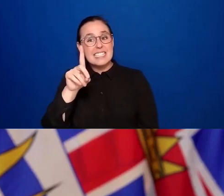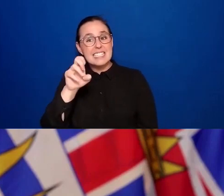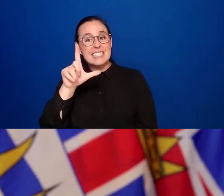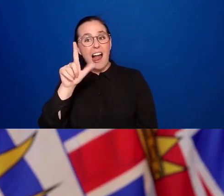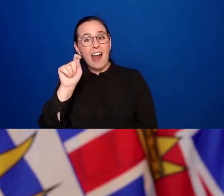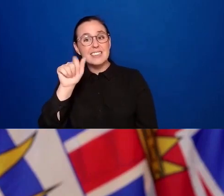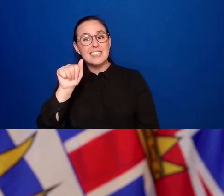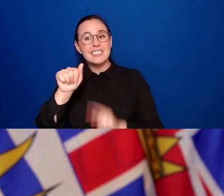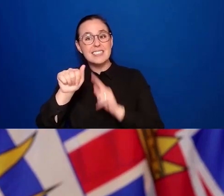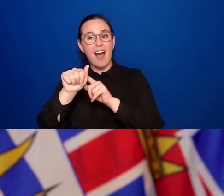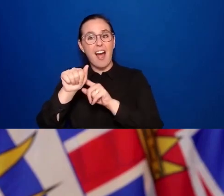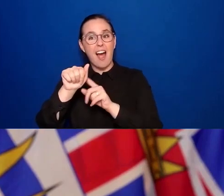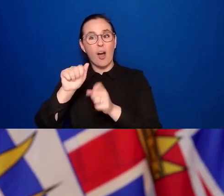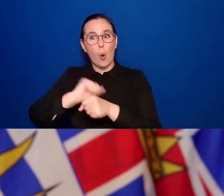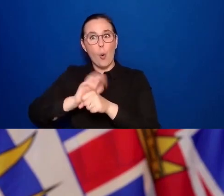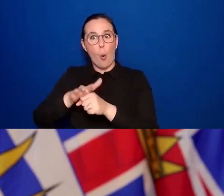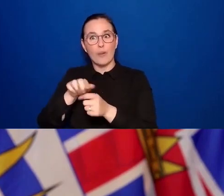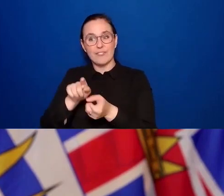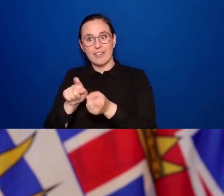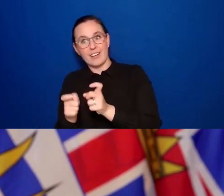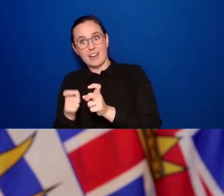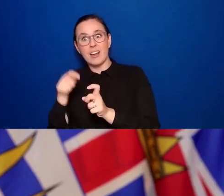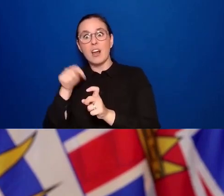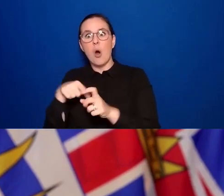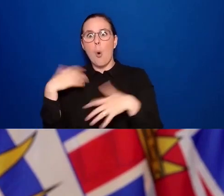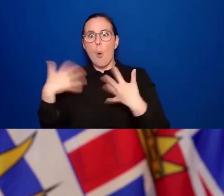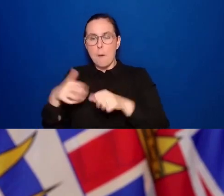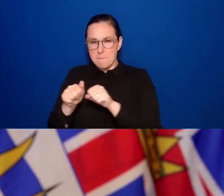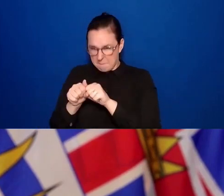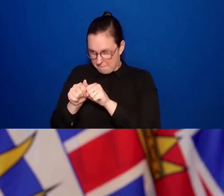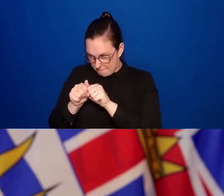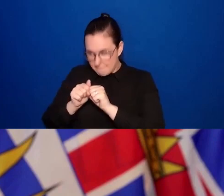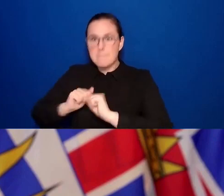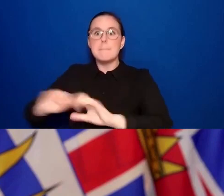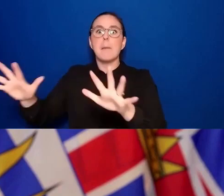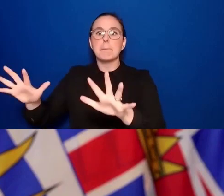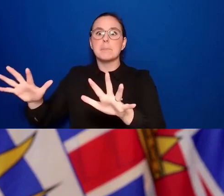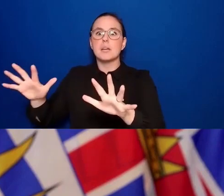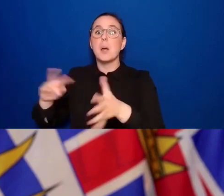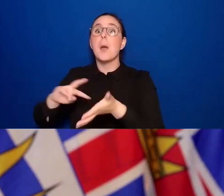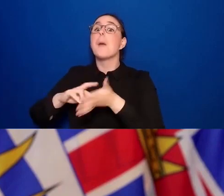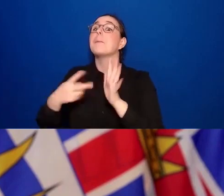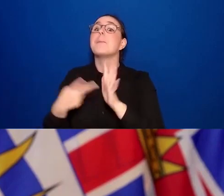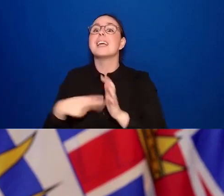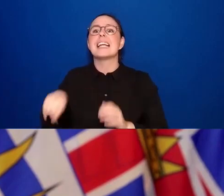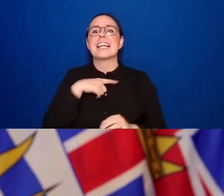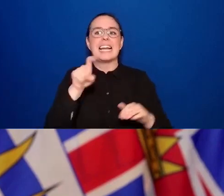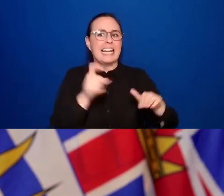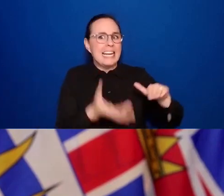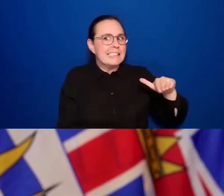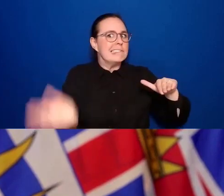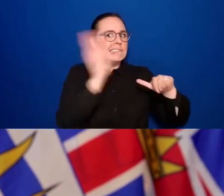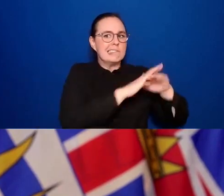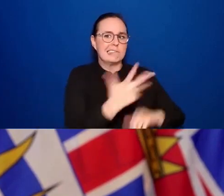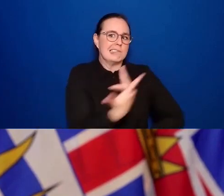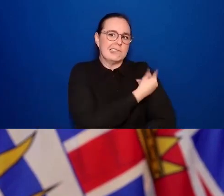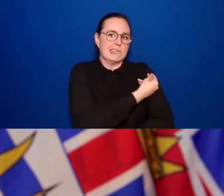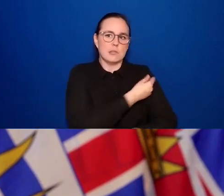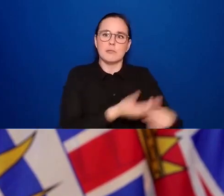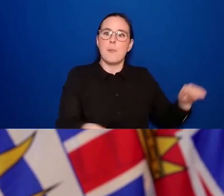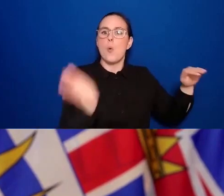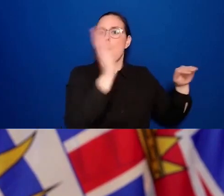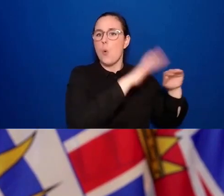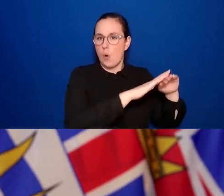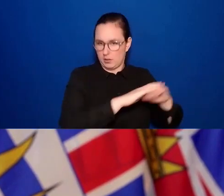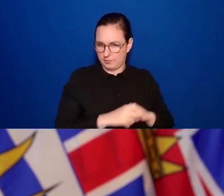level becomes more important. And we've seen this play out in places like interior health, where we had a lot of